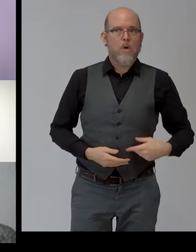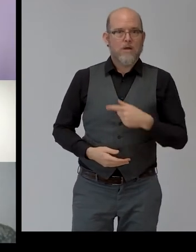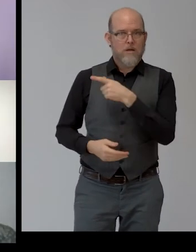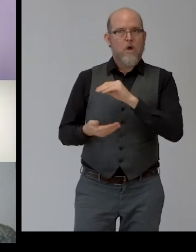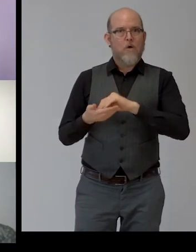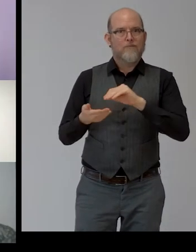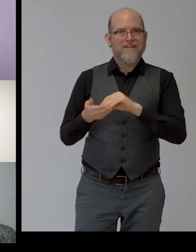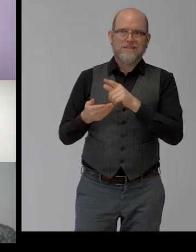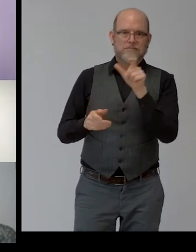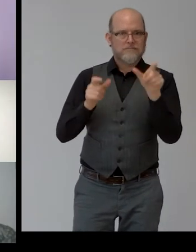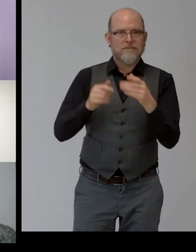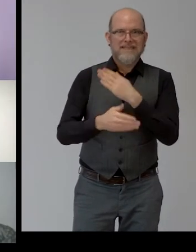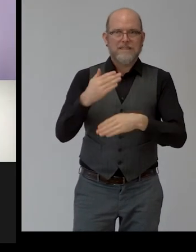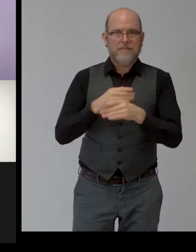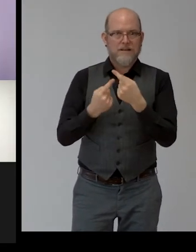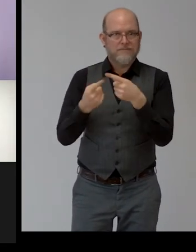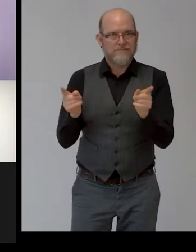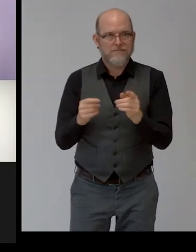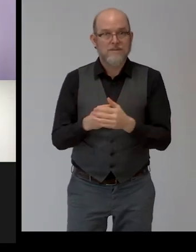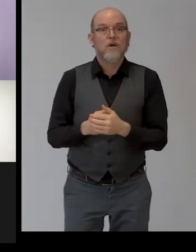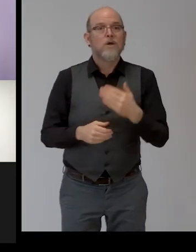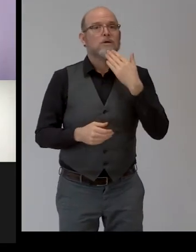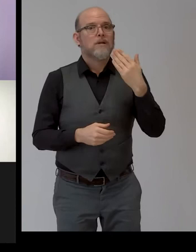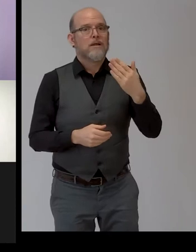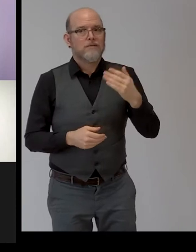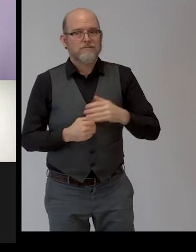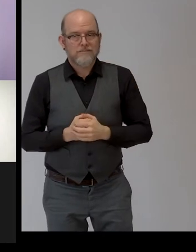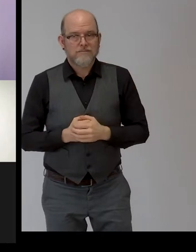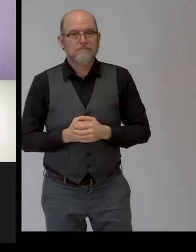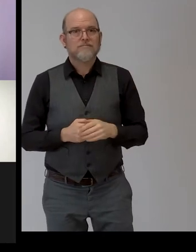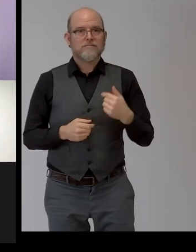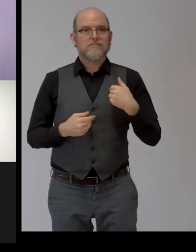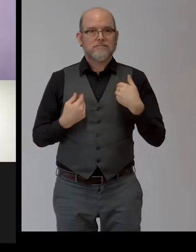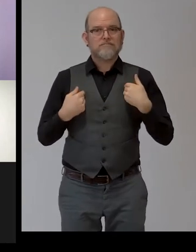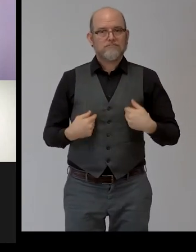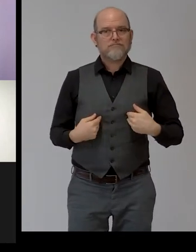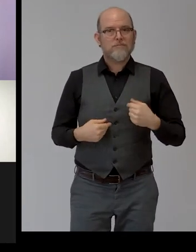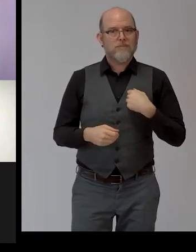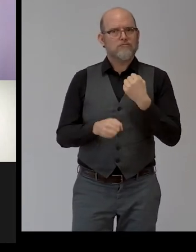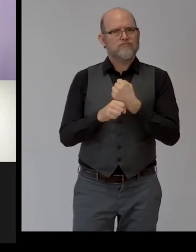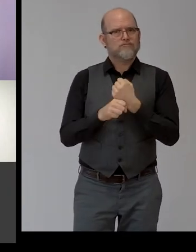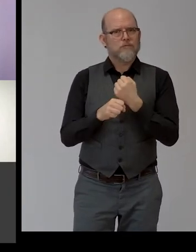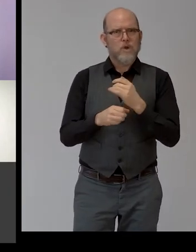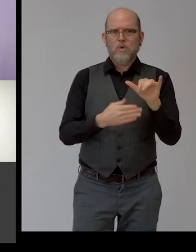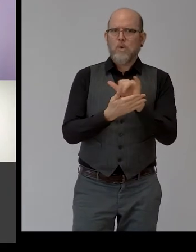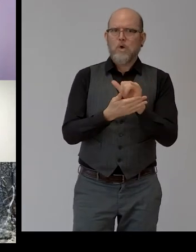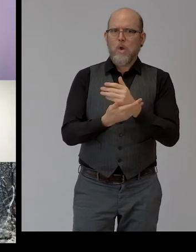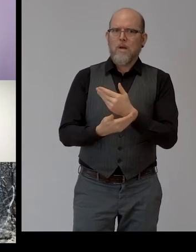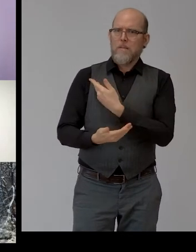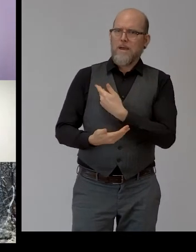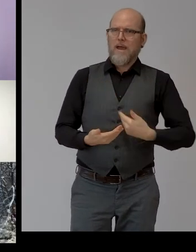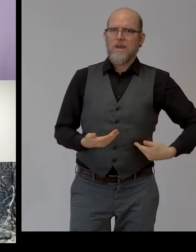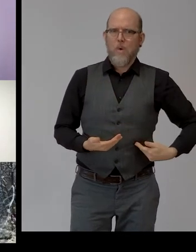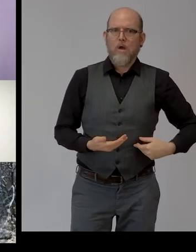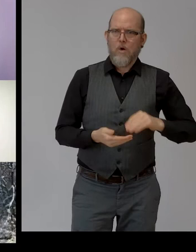Thank you. Hello, world. I'm Martha Jackson, Assistant Commissioner for Employment and Business Development at the New York City Mayor's Office for People with Disabilities,